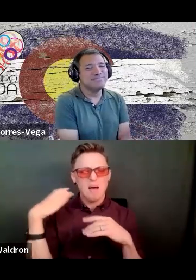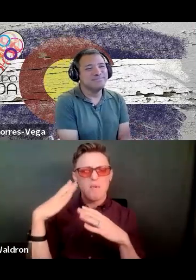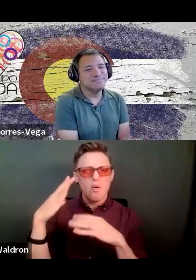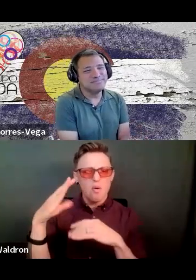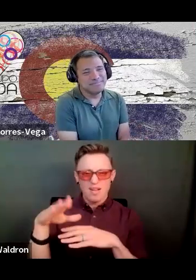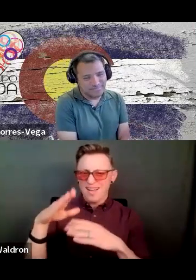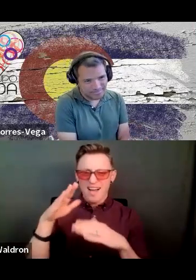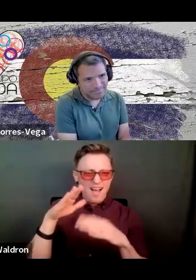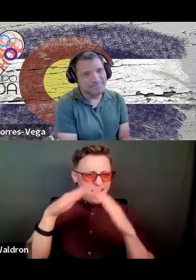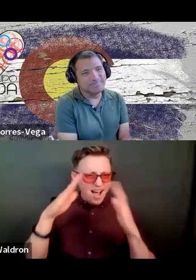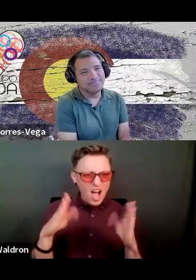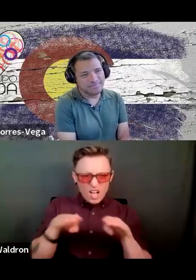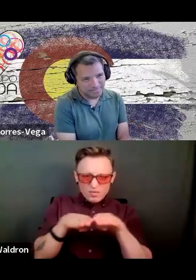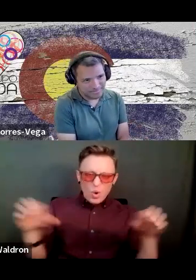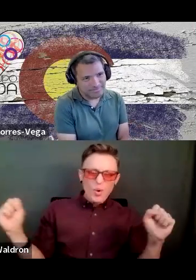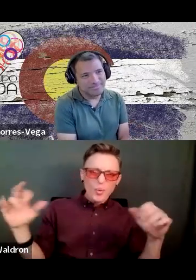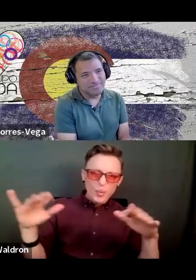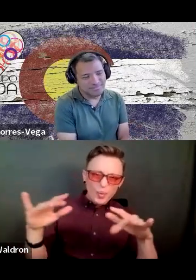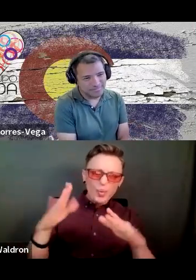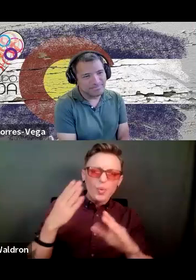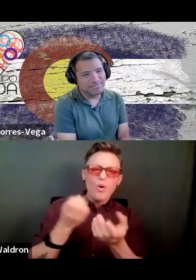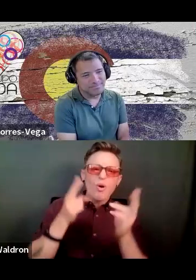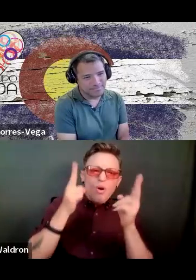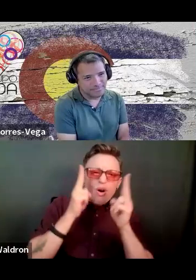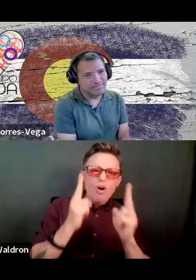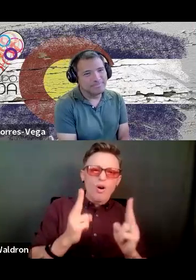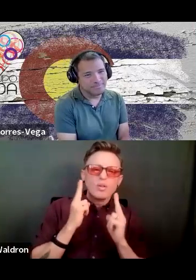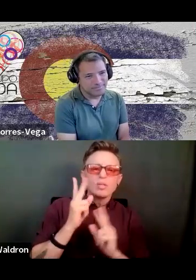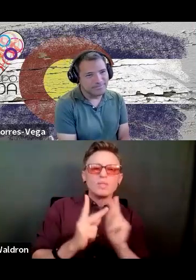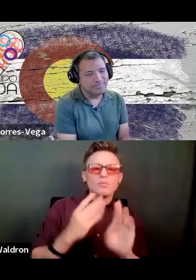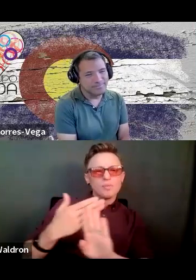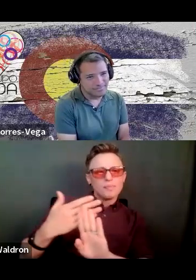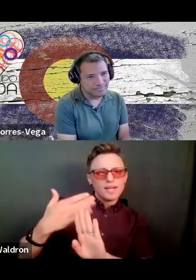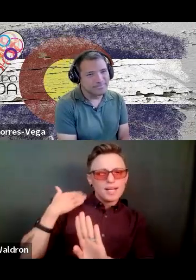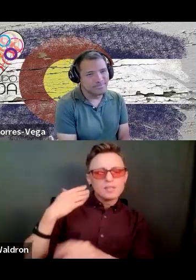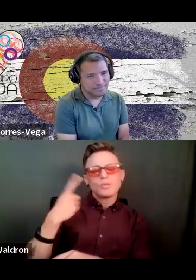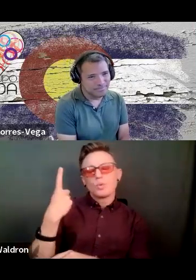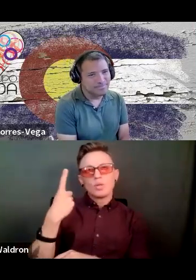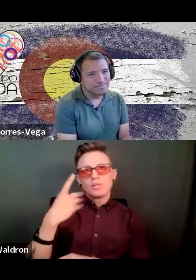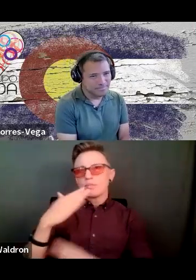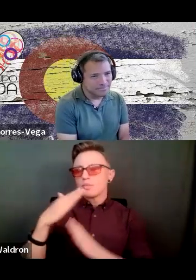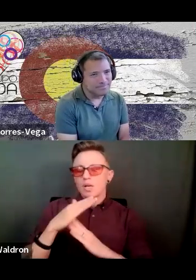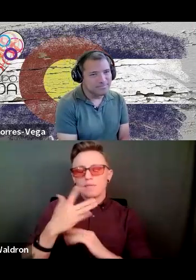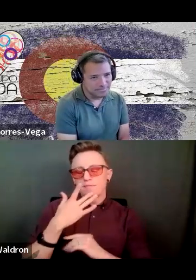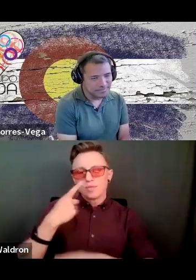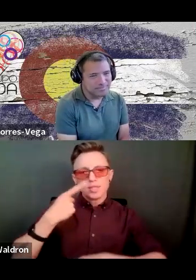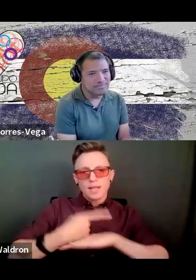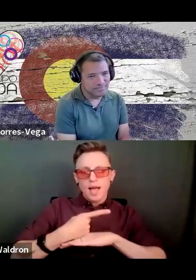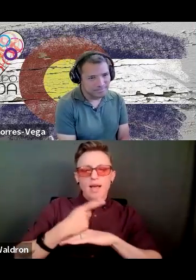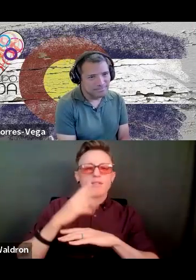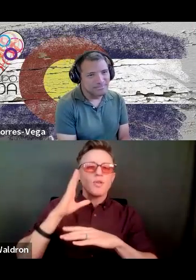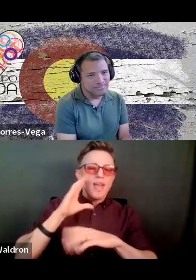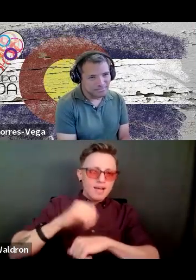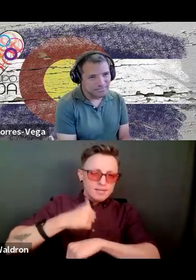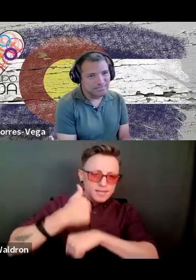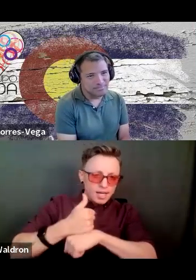floor as we're honoring advocates of the past, like Judy Heumann, right? One of my favorite days. So putting that on the map also, I know